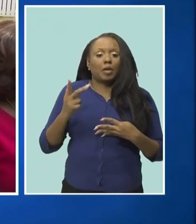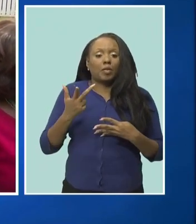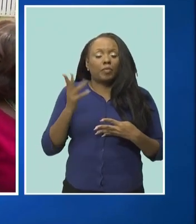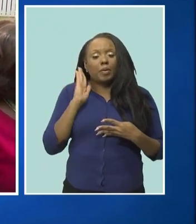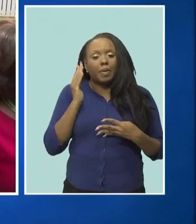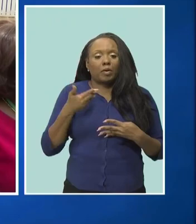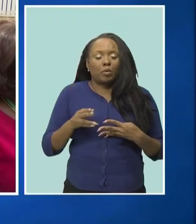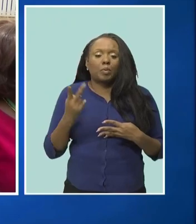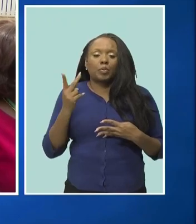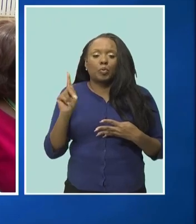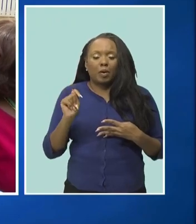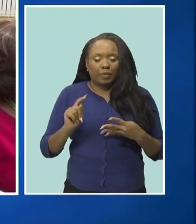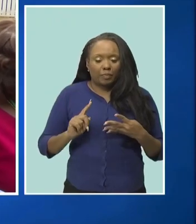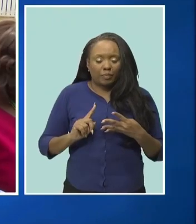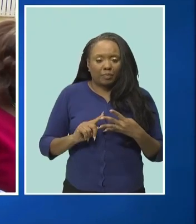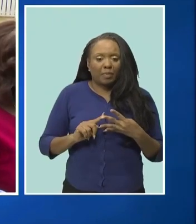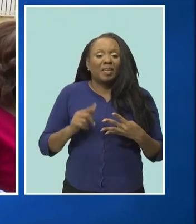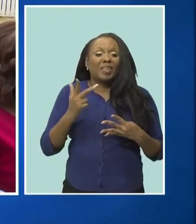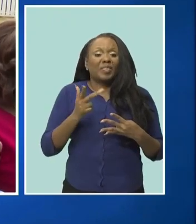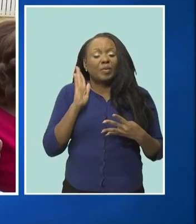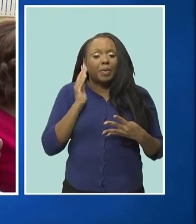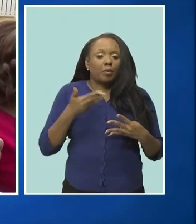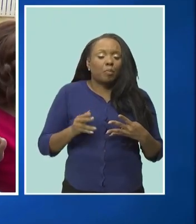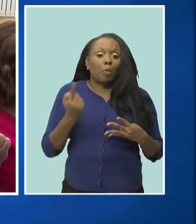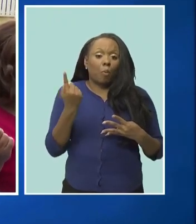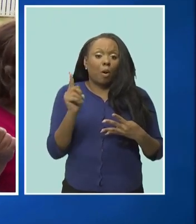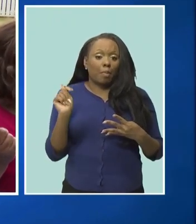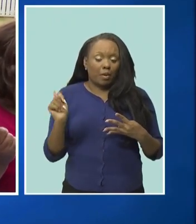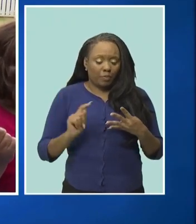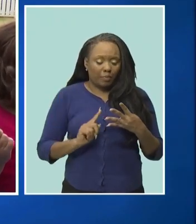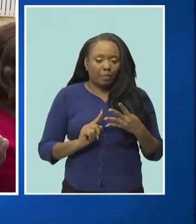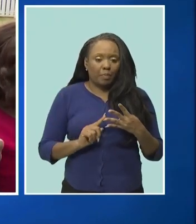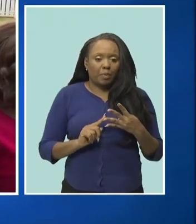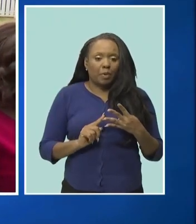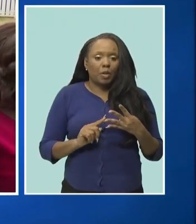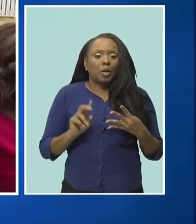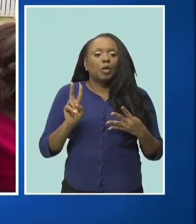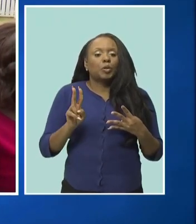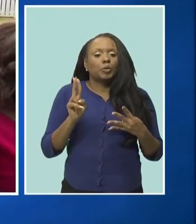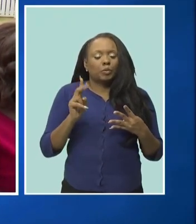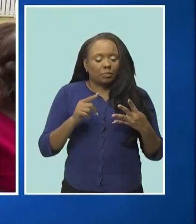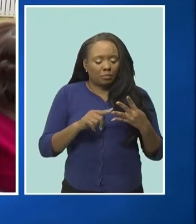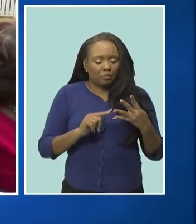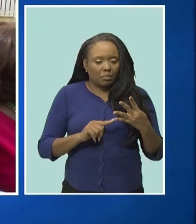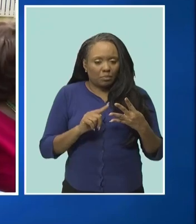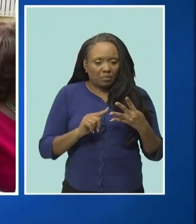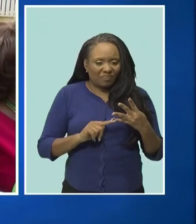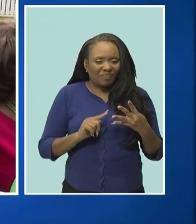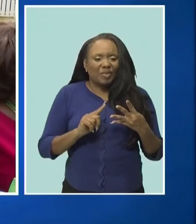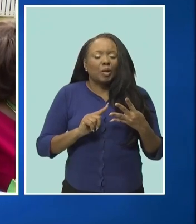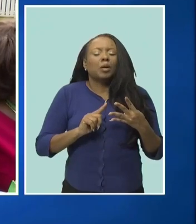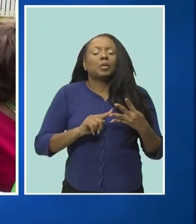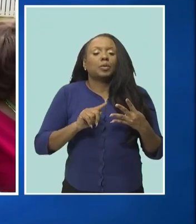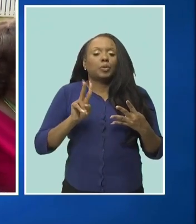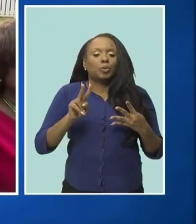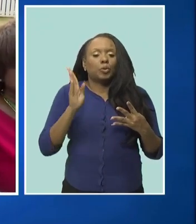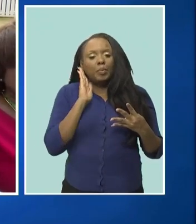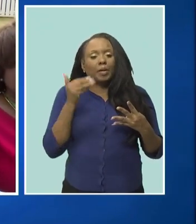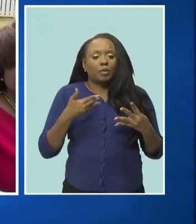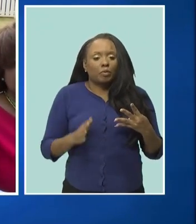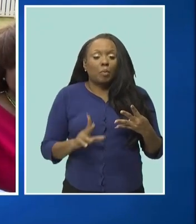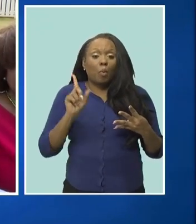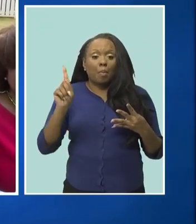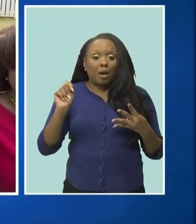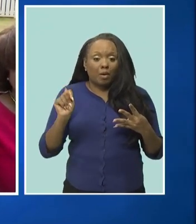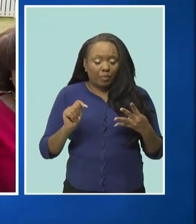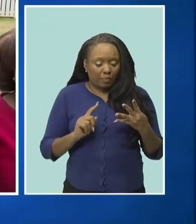bathroom model we have the marigold which is a three bedroom one bathroom and then we have some two bedroom options there's the two bedroom one bathroom which is our sunflower